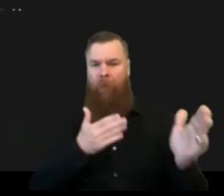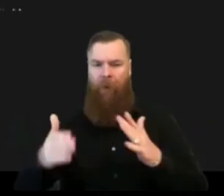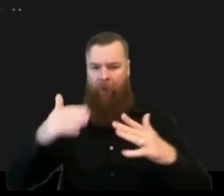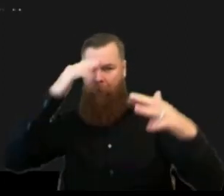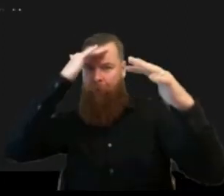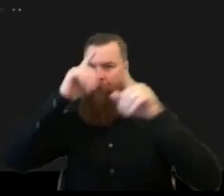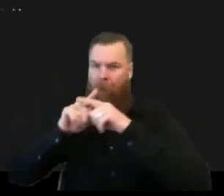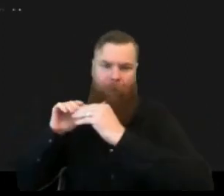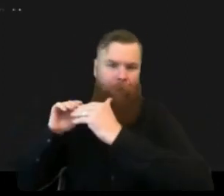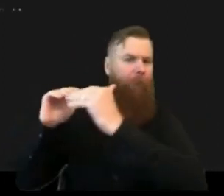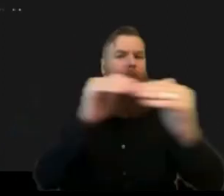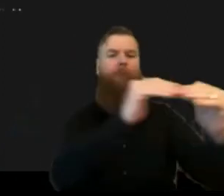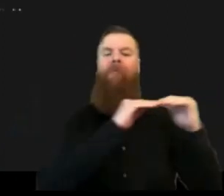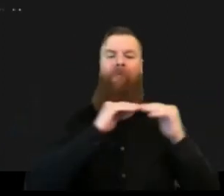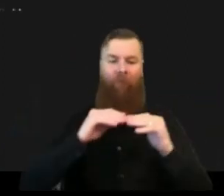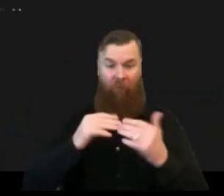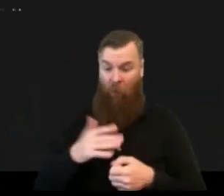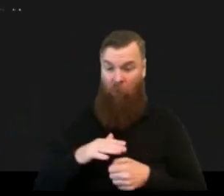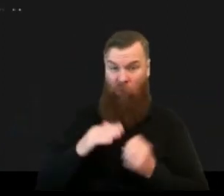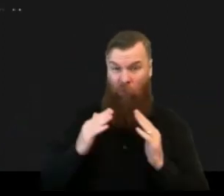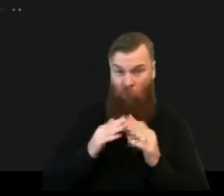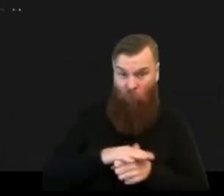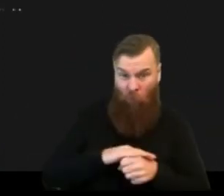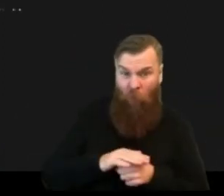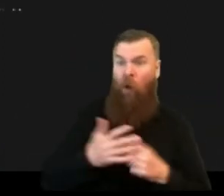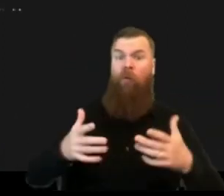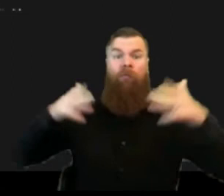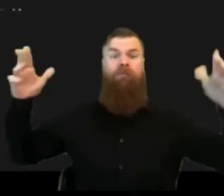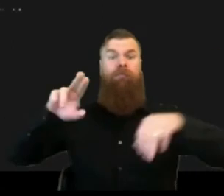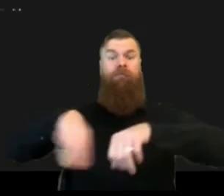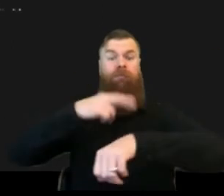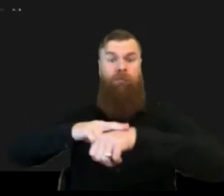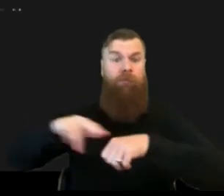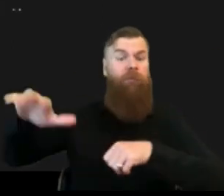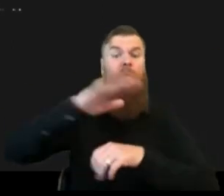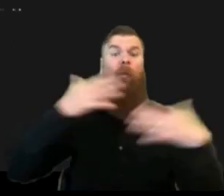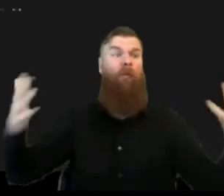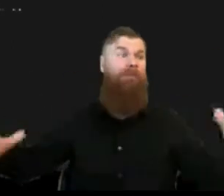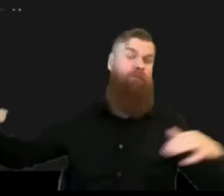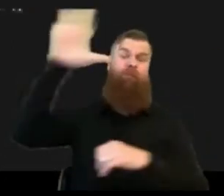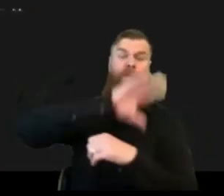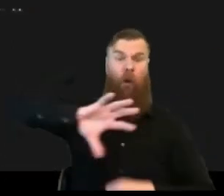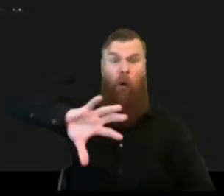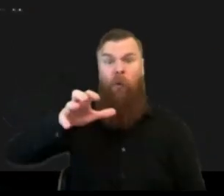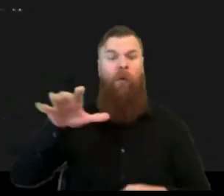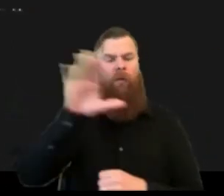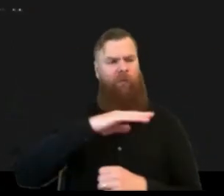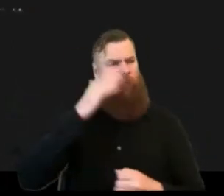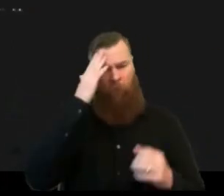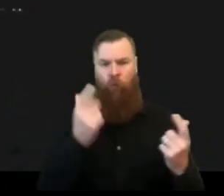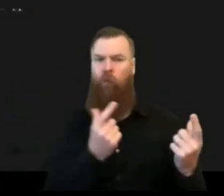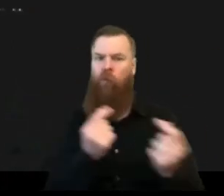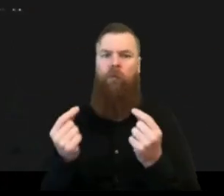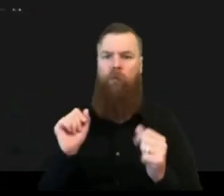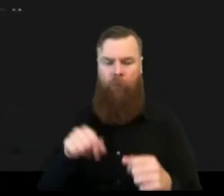uh common vision is is also quite good um however it's not it's not the automatic or easy right so some of the